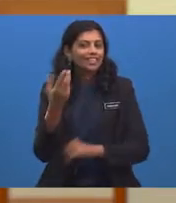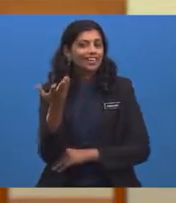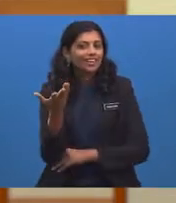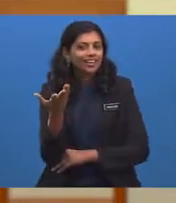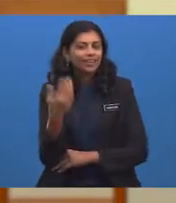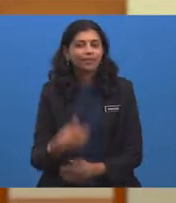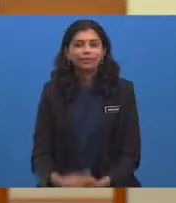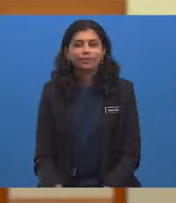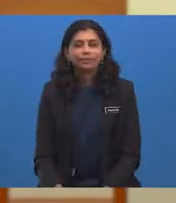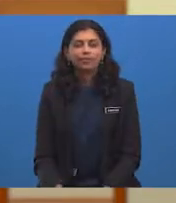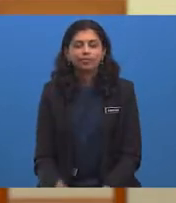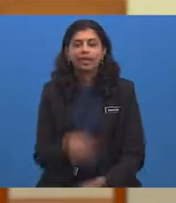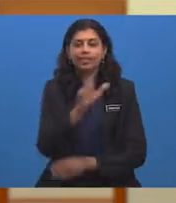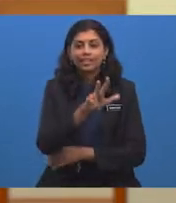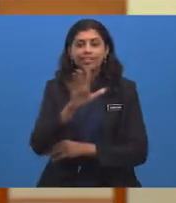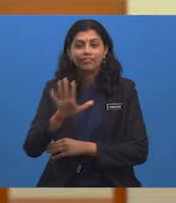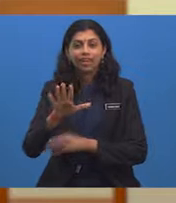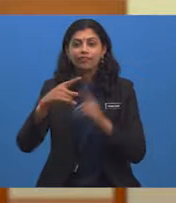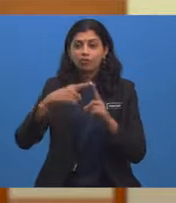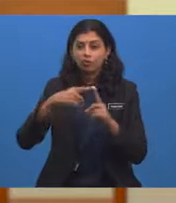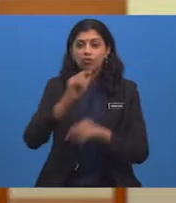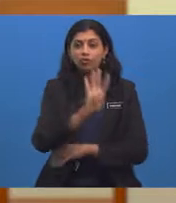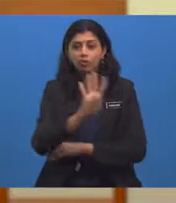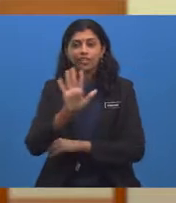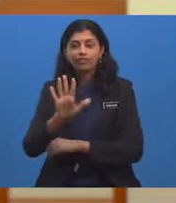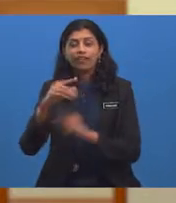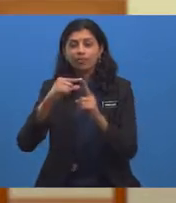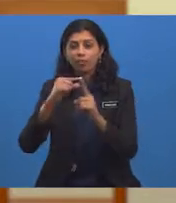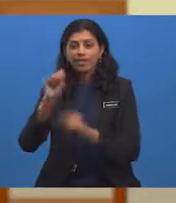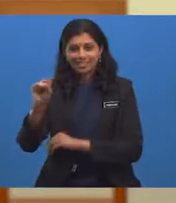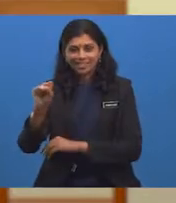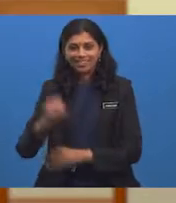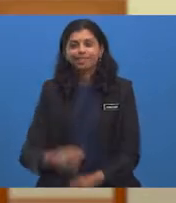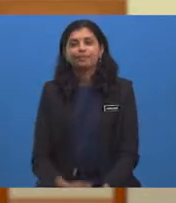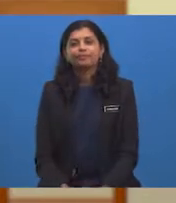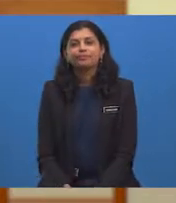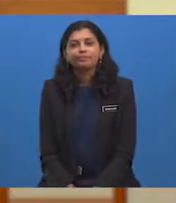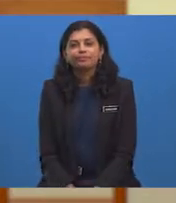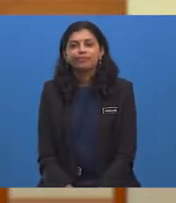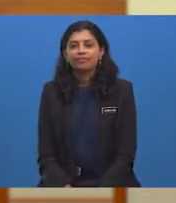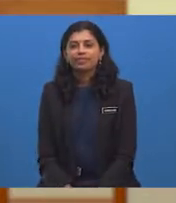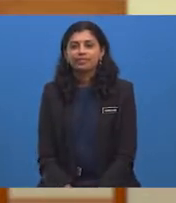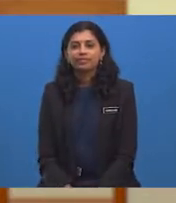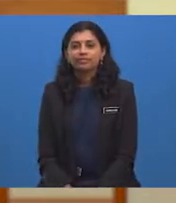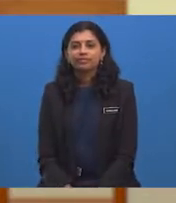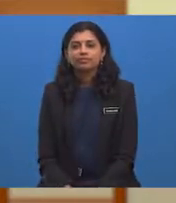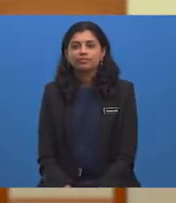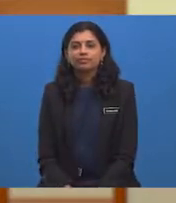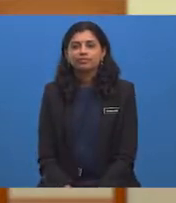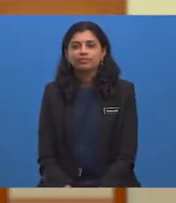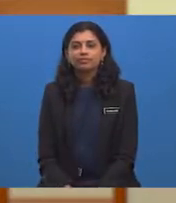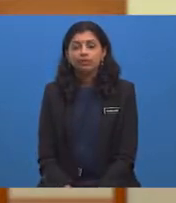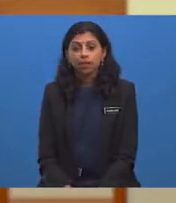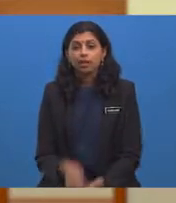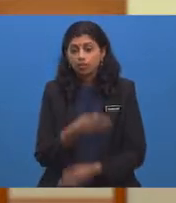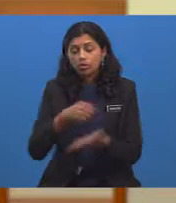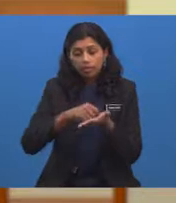Between 35 to 45 words When you're writing,